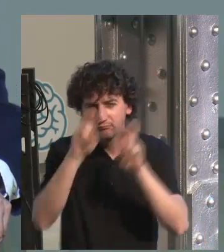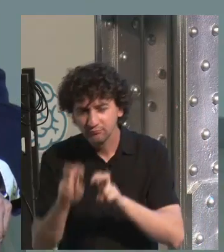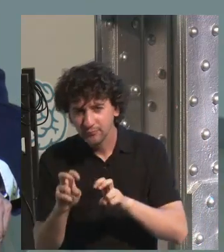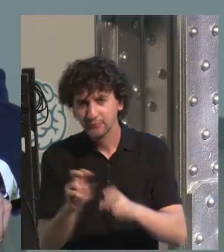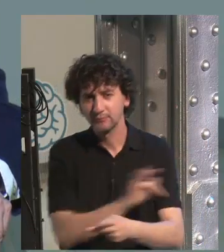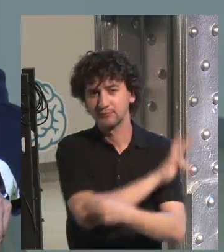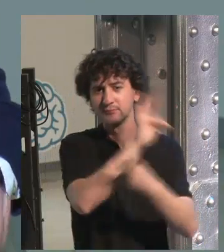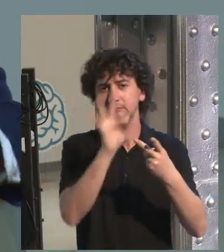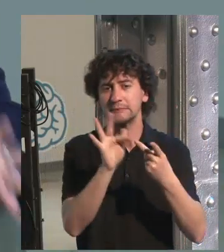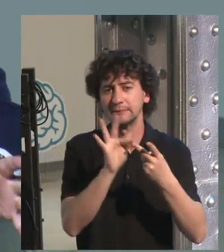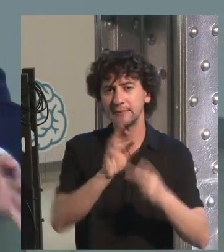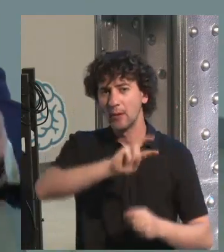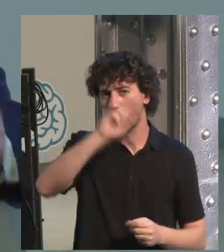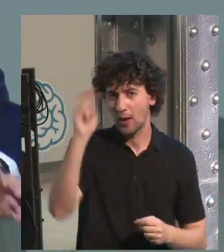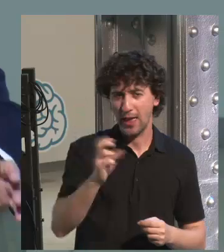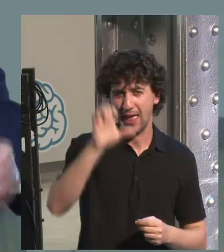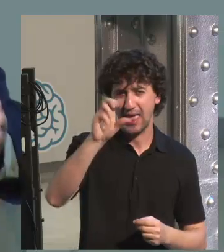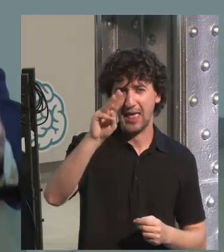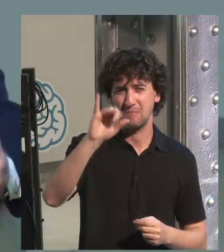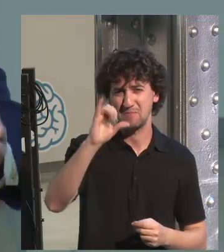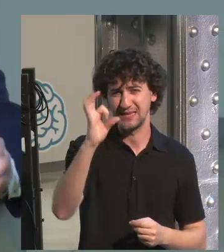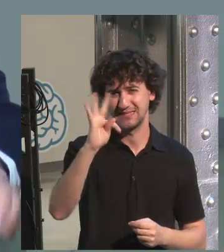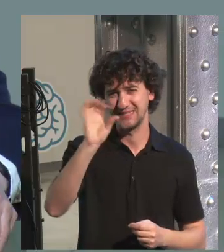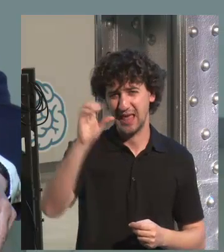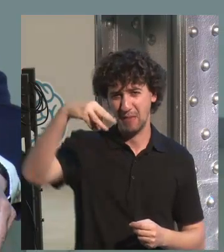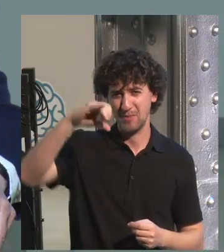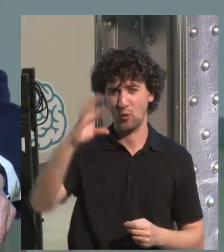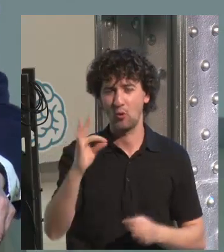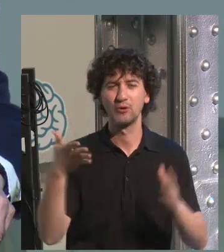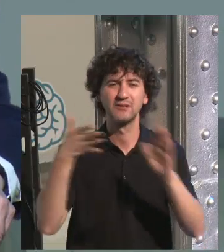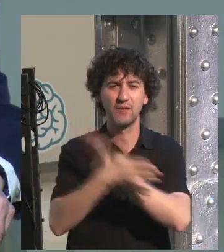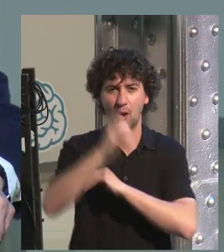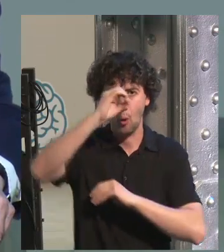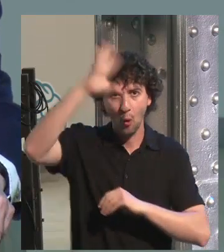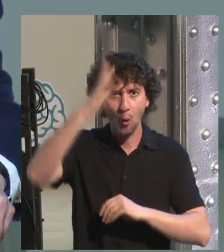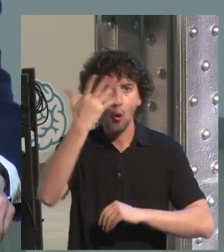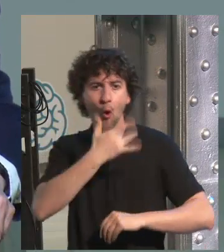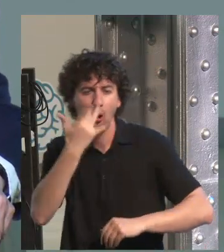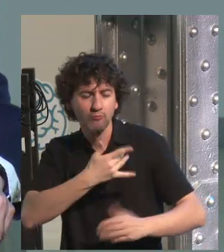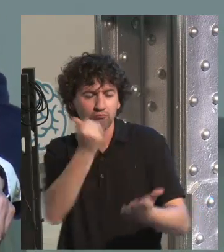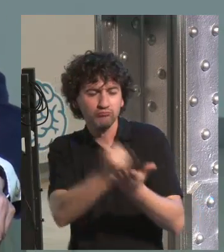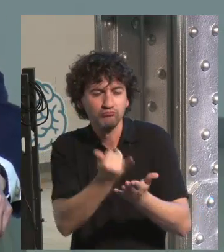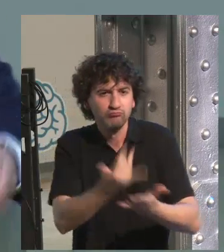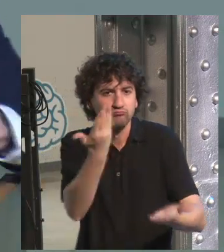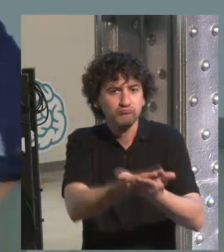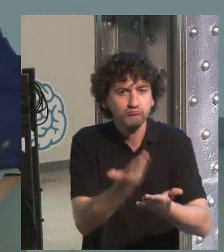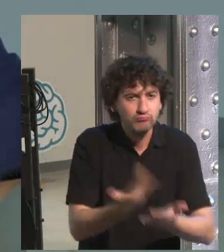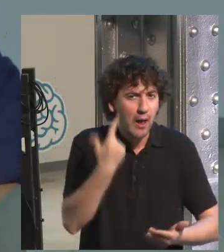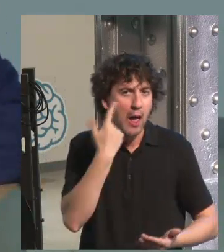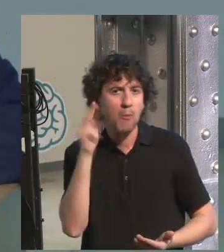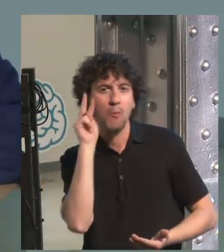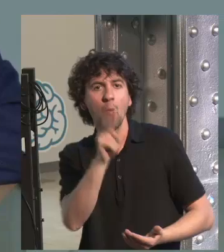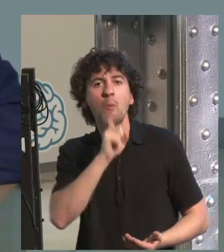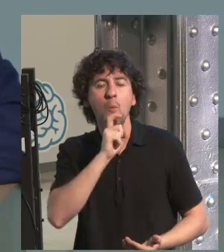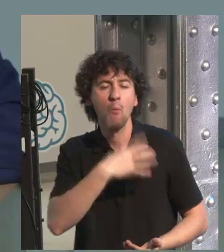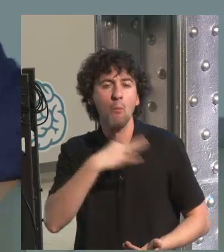But what we want to study is the epistemic curiosity, the executive curiosity,